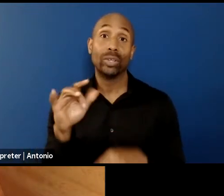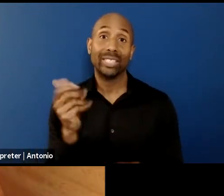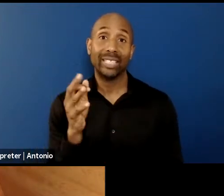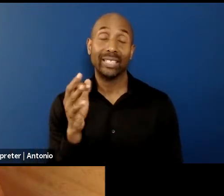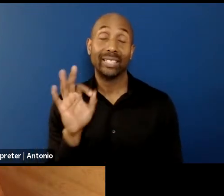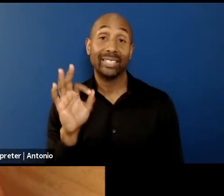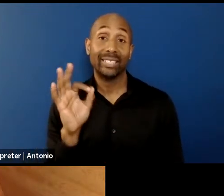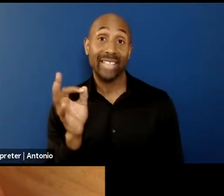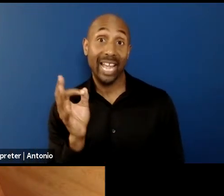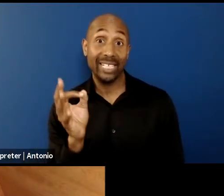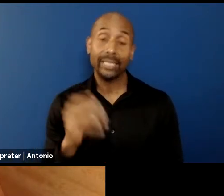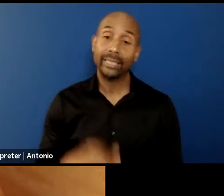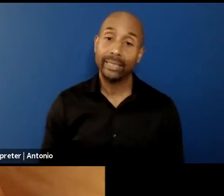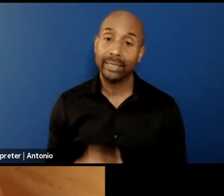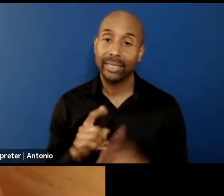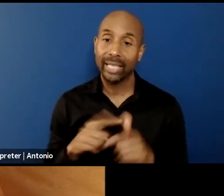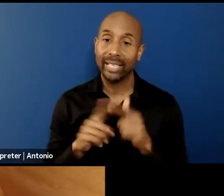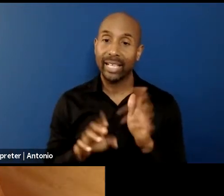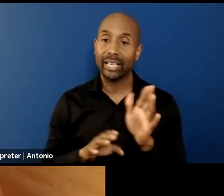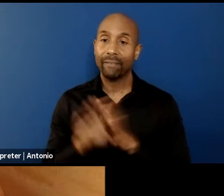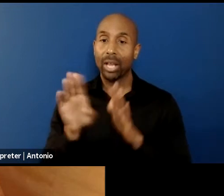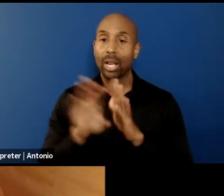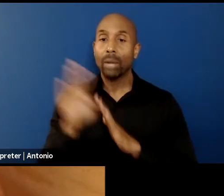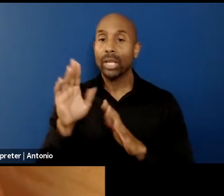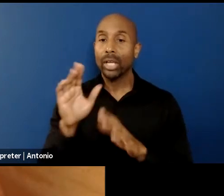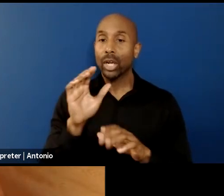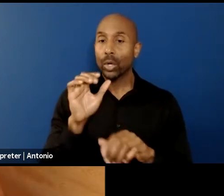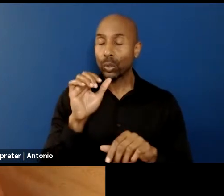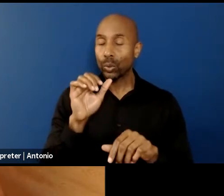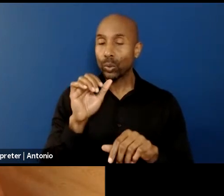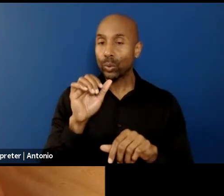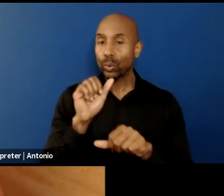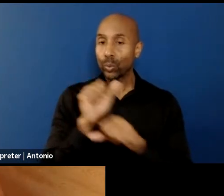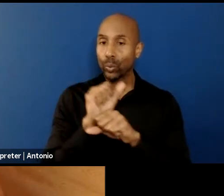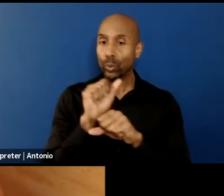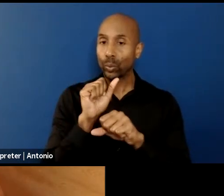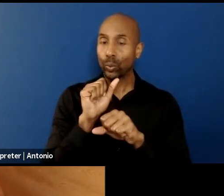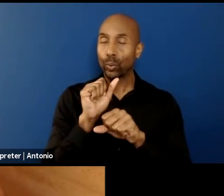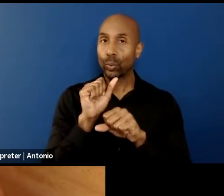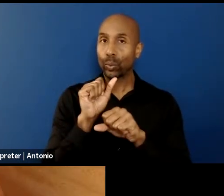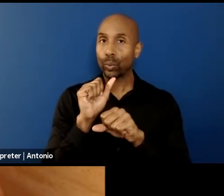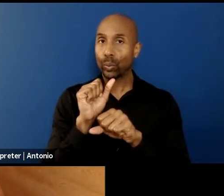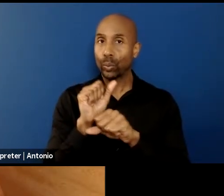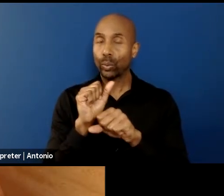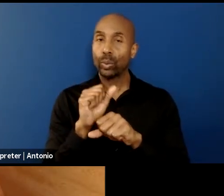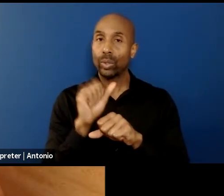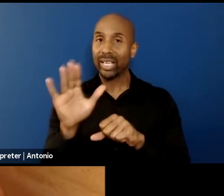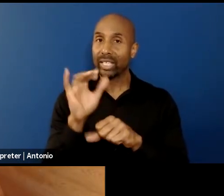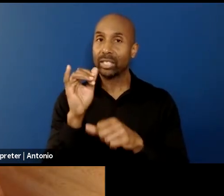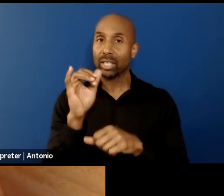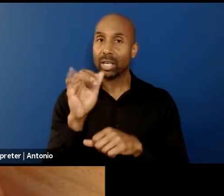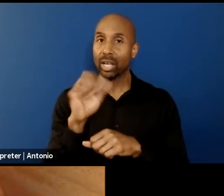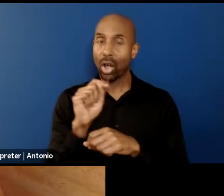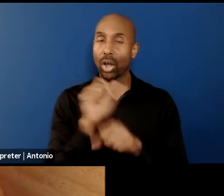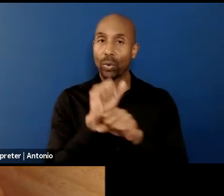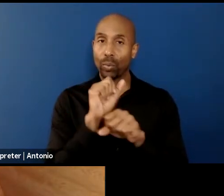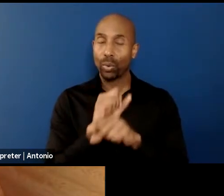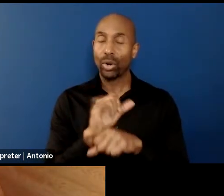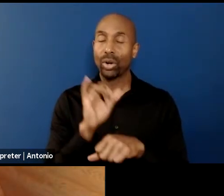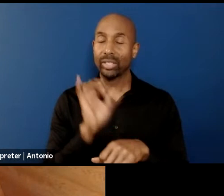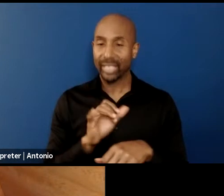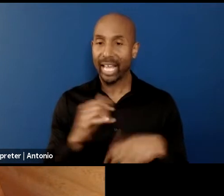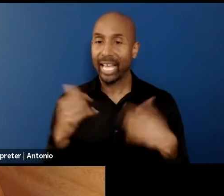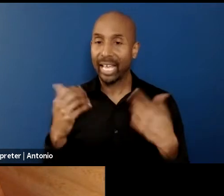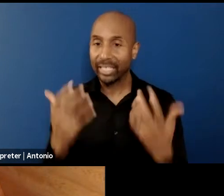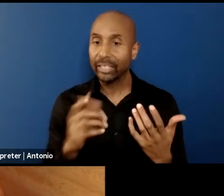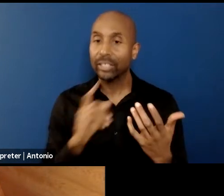that elegantly creates also kind of, I mean, in his, in his work really